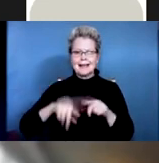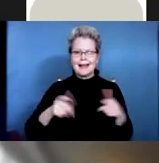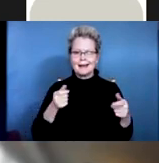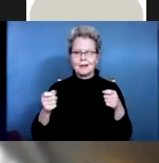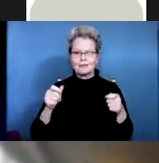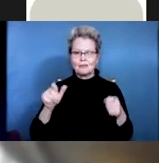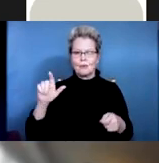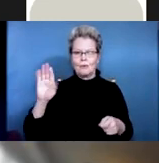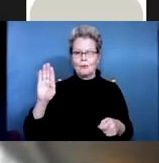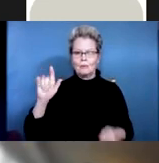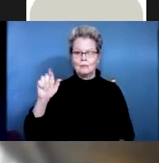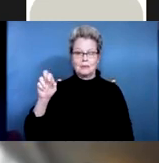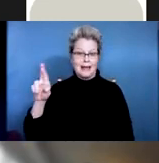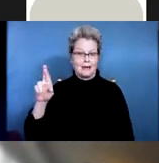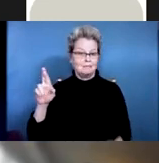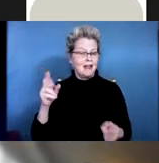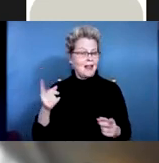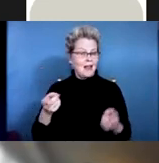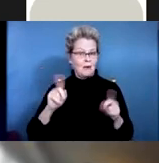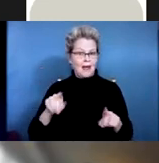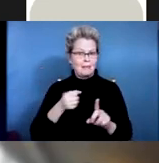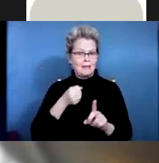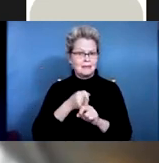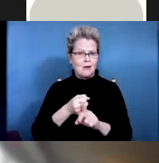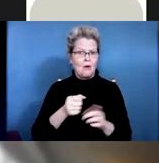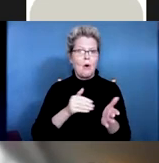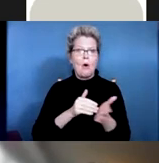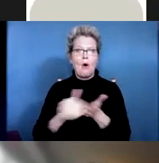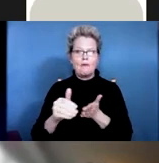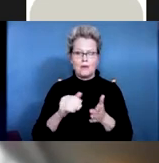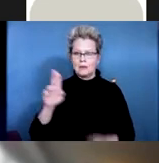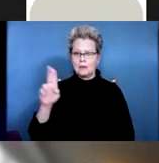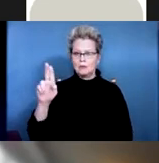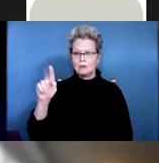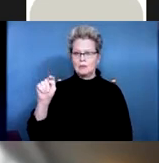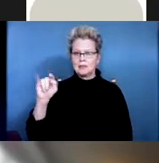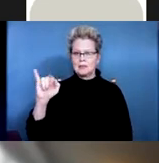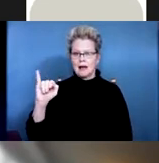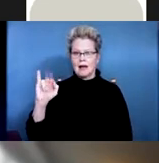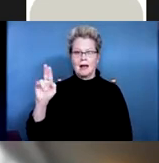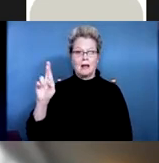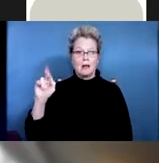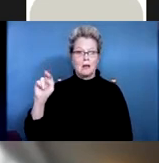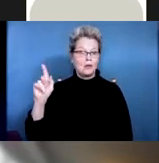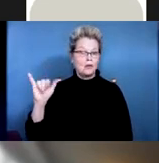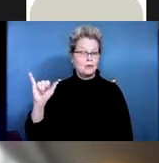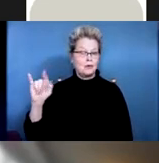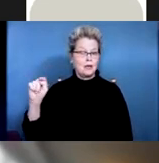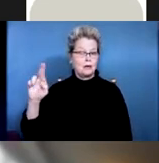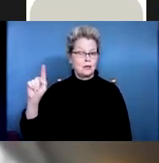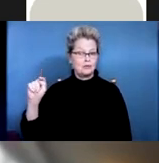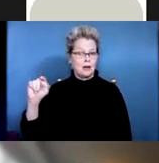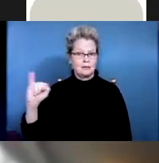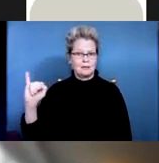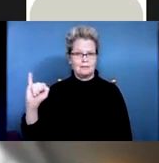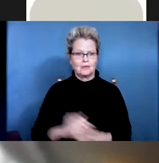infections. That's what UTI stands for really impacts so many people. It is the most common reason for rehospitalization.